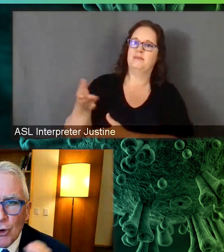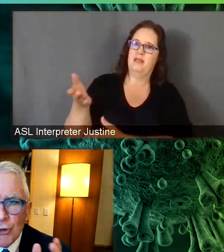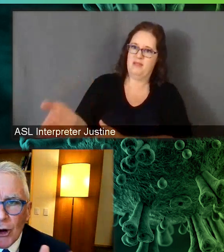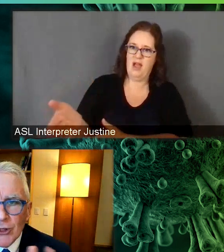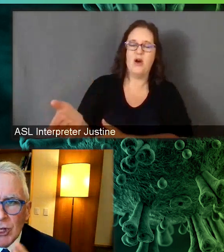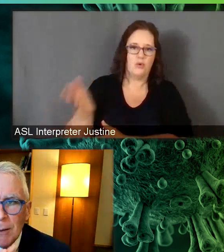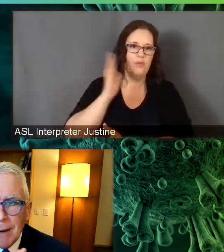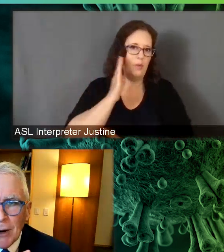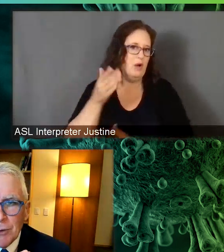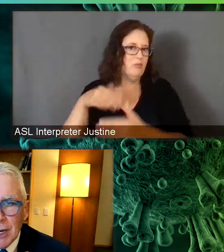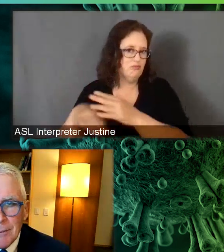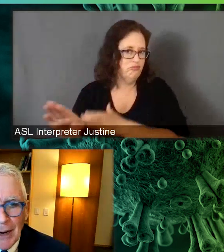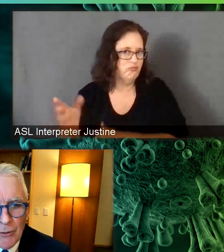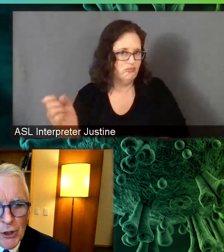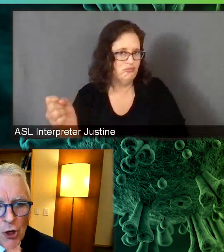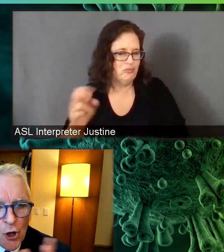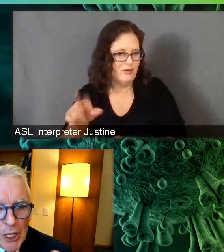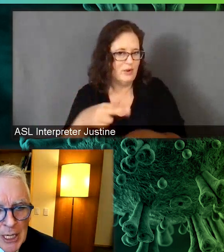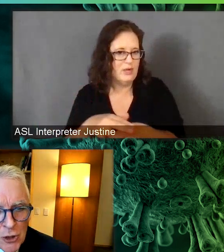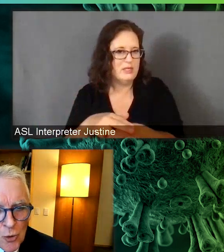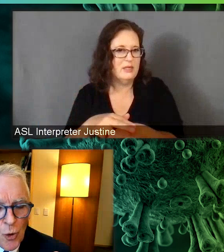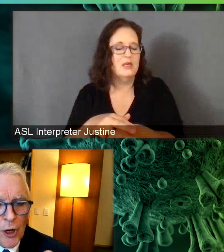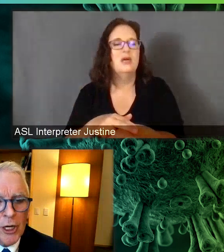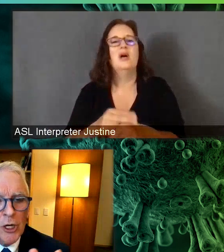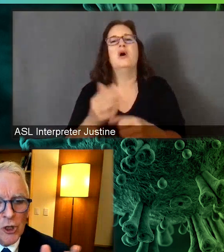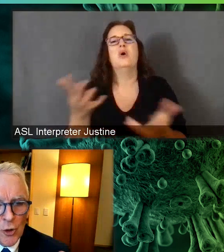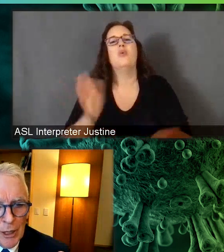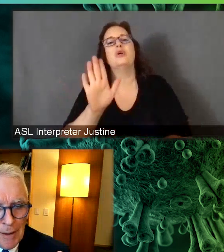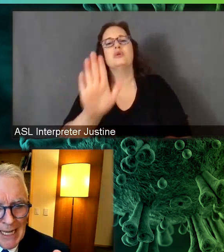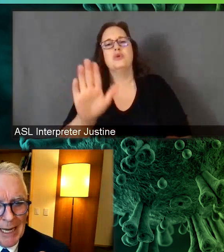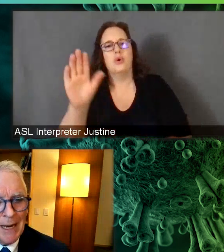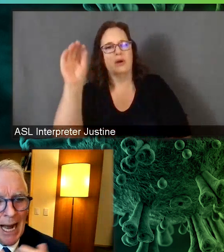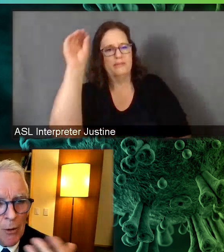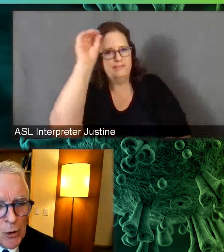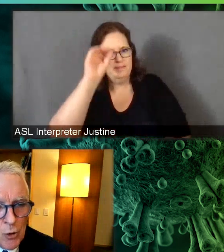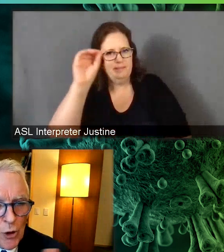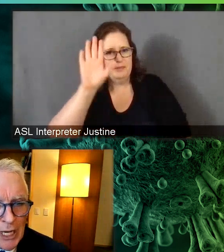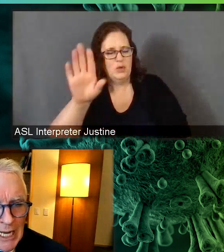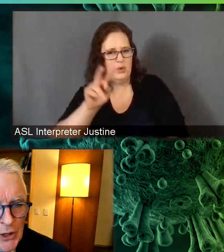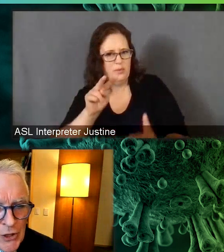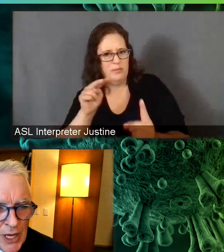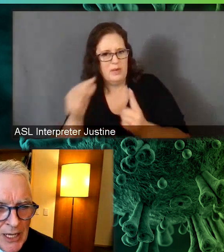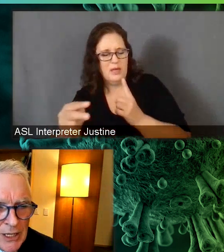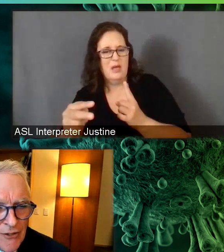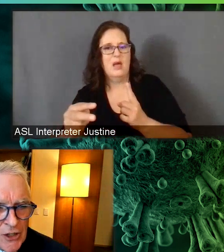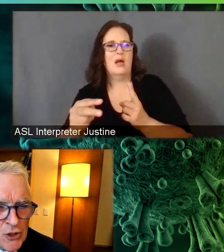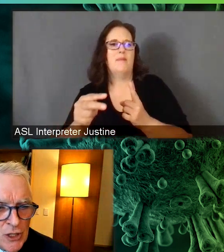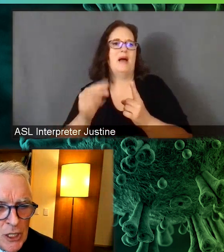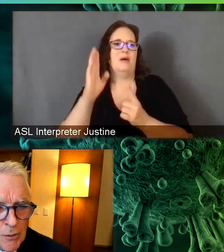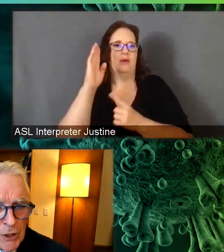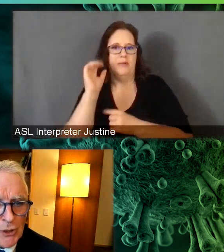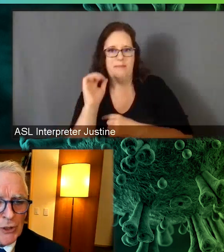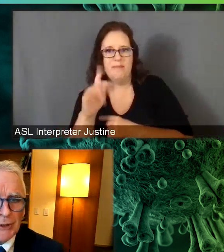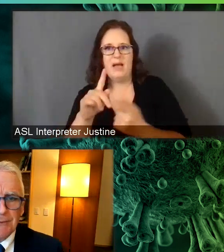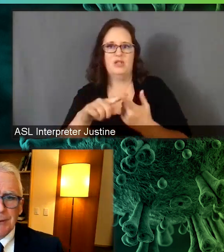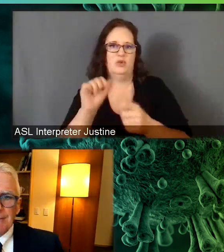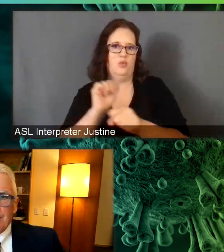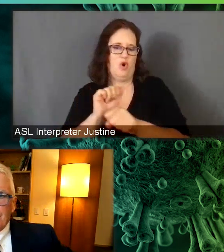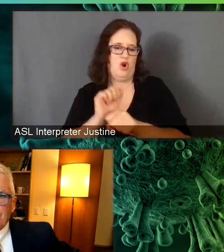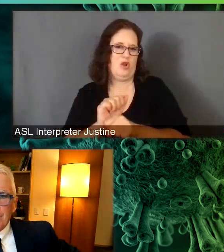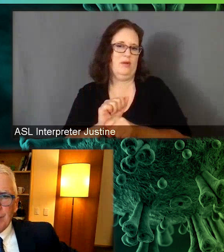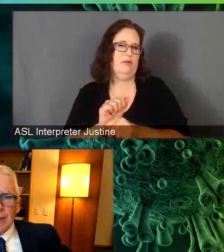What's your thoughts about returning to work during the pandemic? How are you looking at this as an infectious disease specialist?